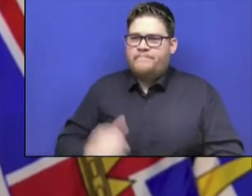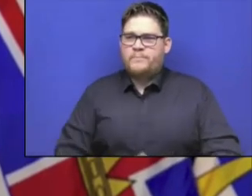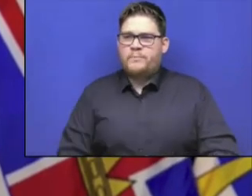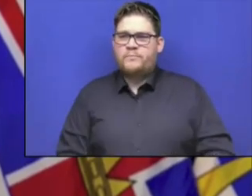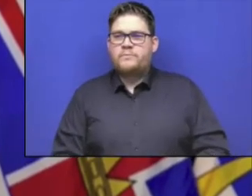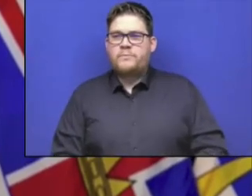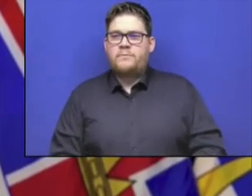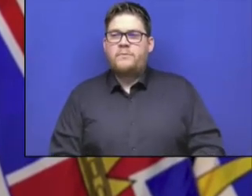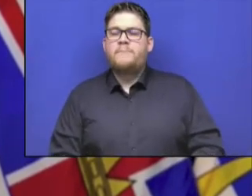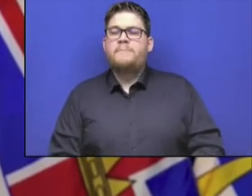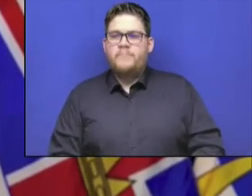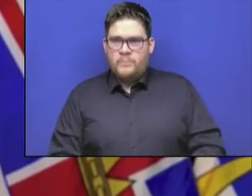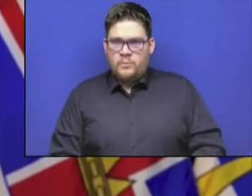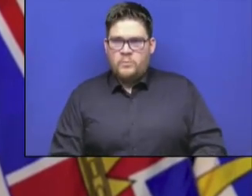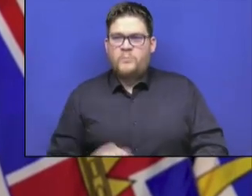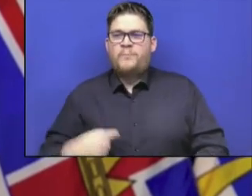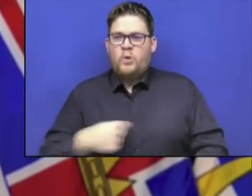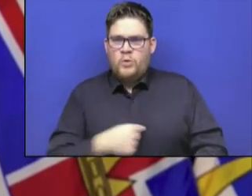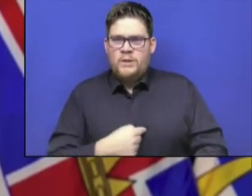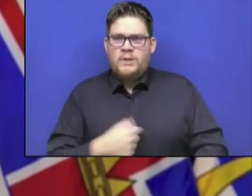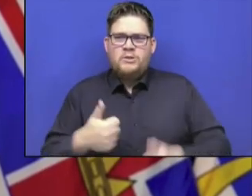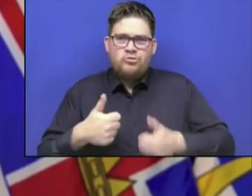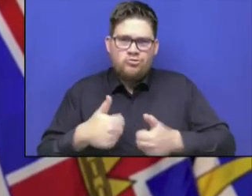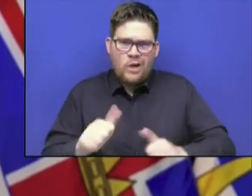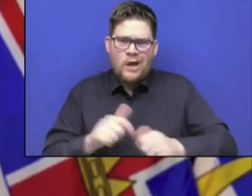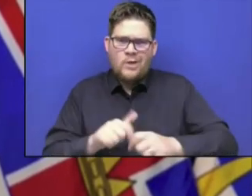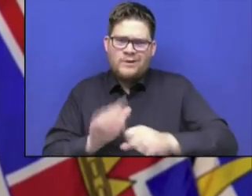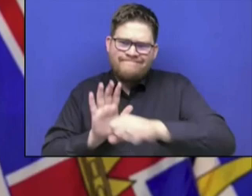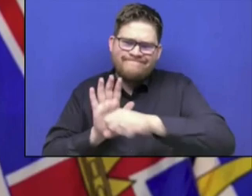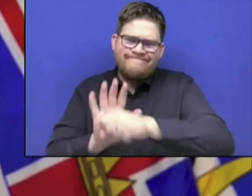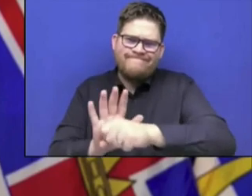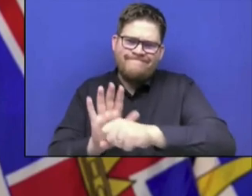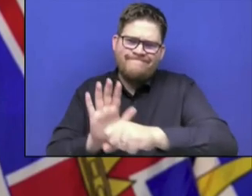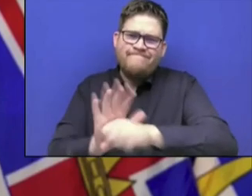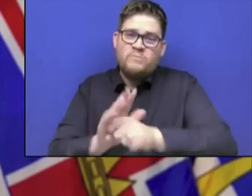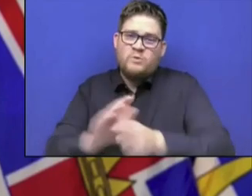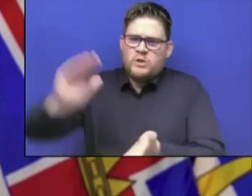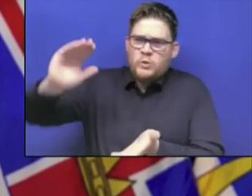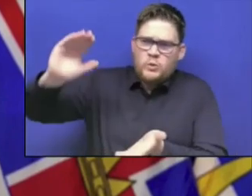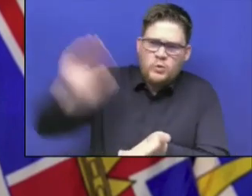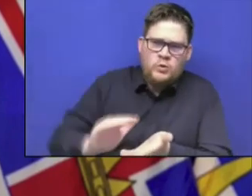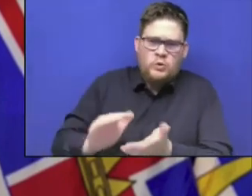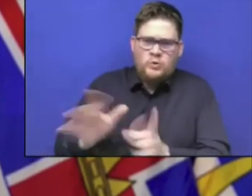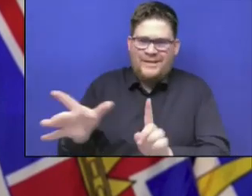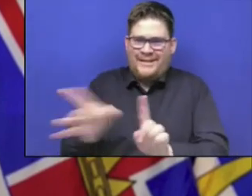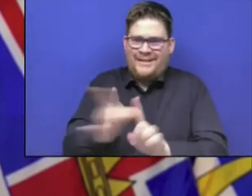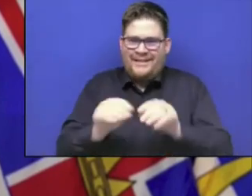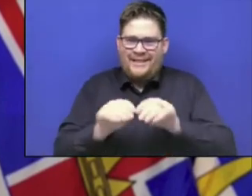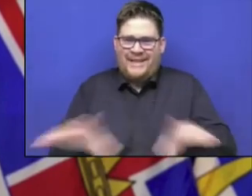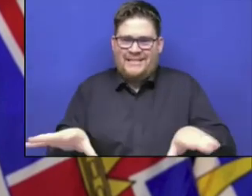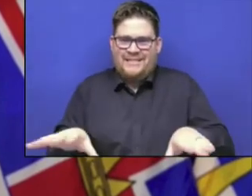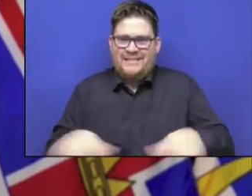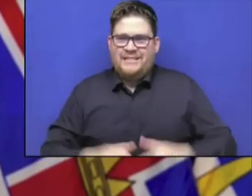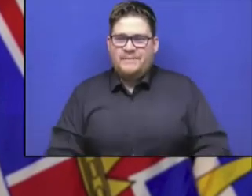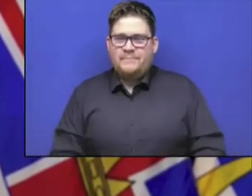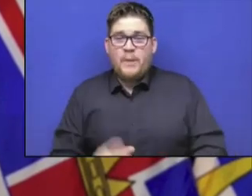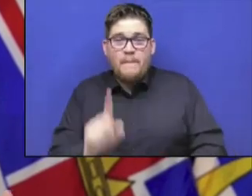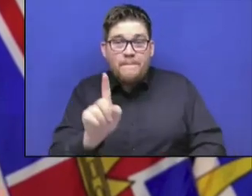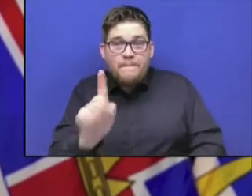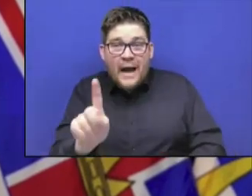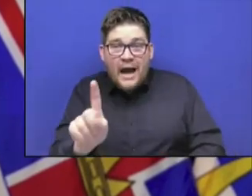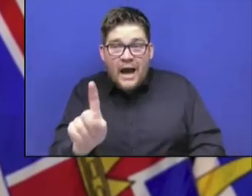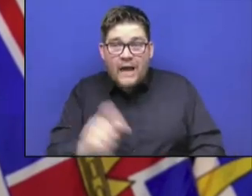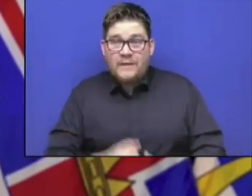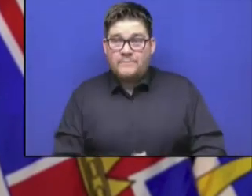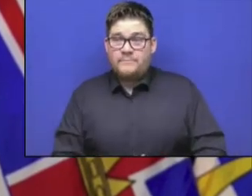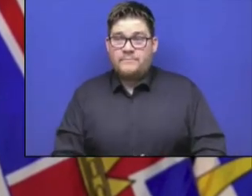a difference in case numbers coming down. Case numbers don't tell the whole story though, especially day-to-day case numbers.